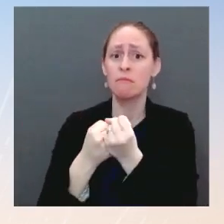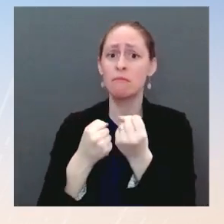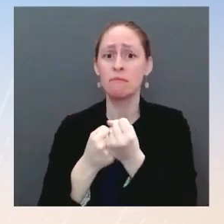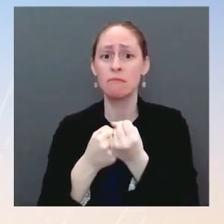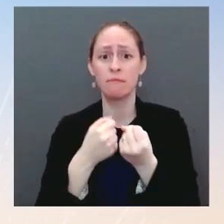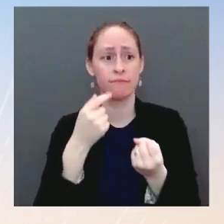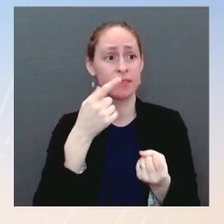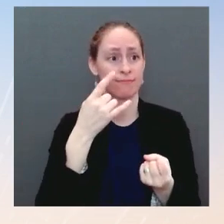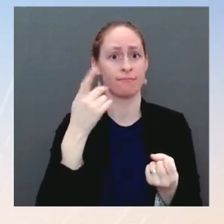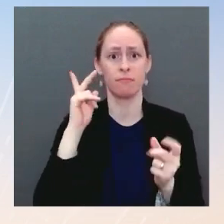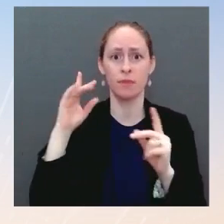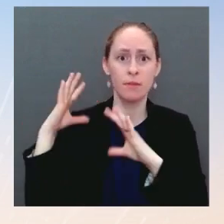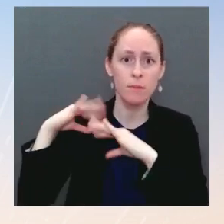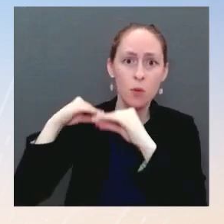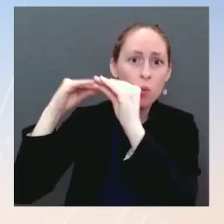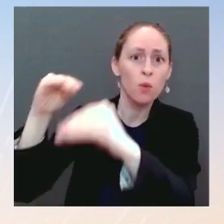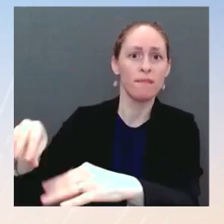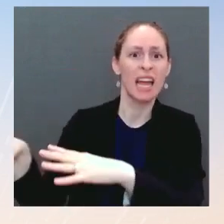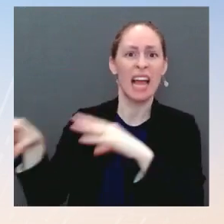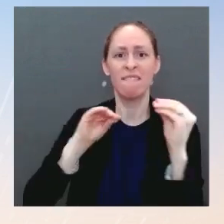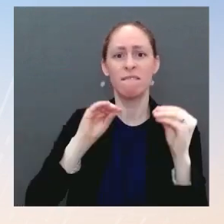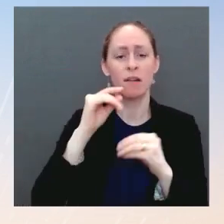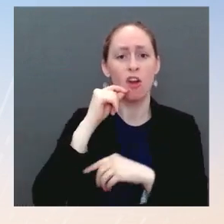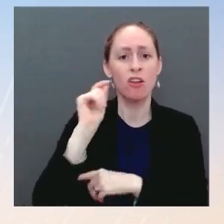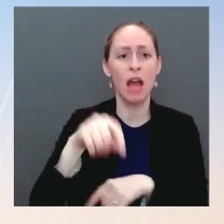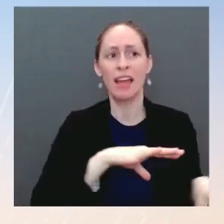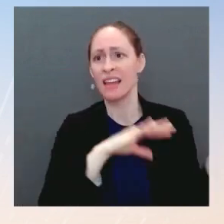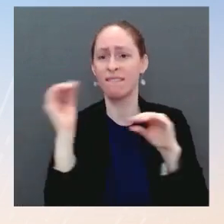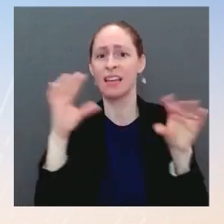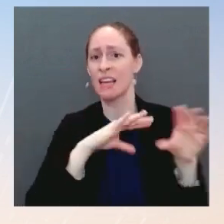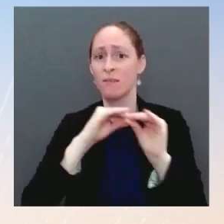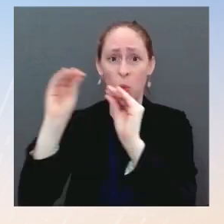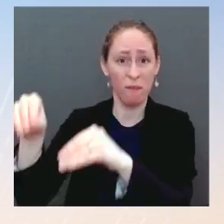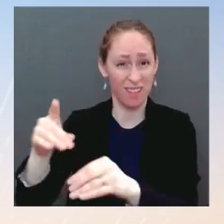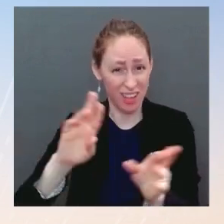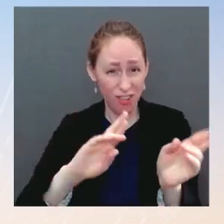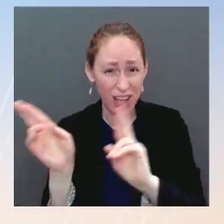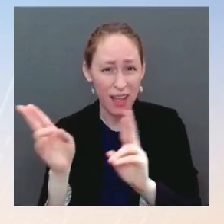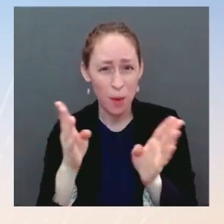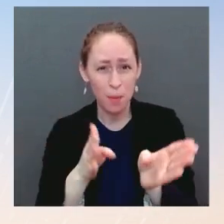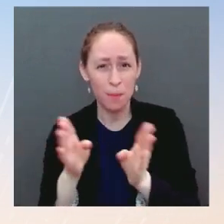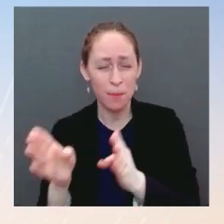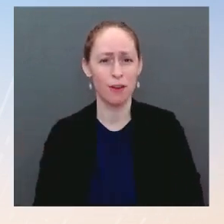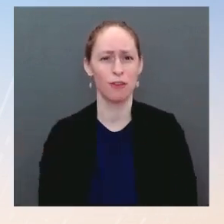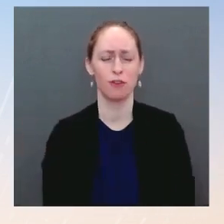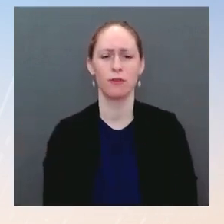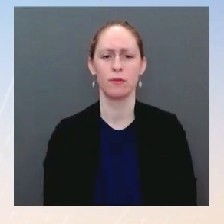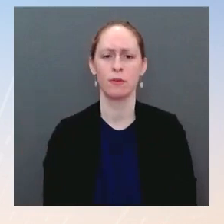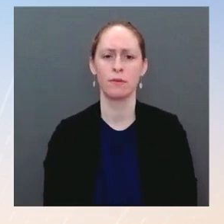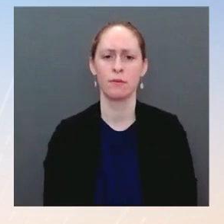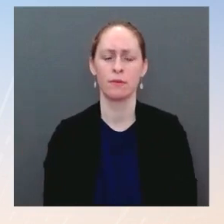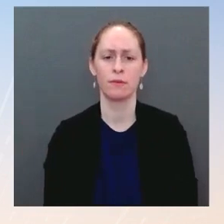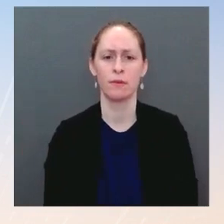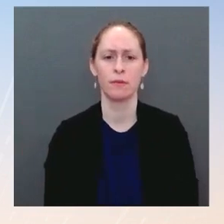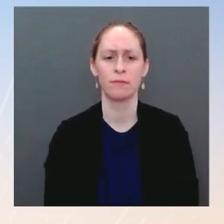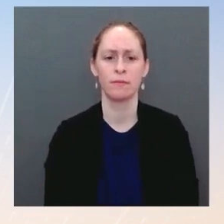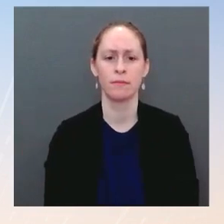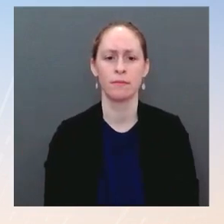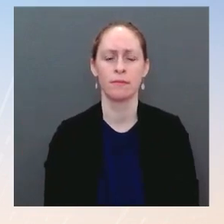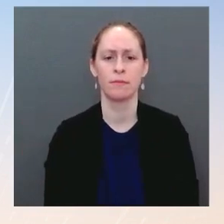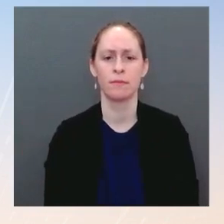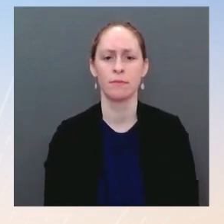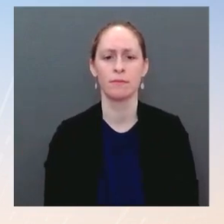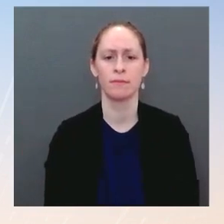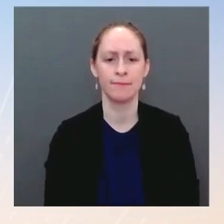began almost eight years ago, we have provided, there has been huge humanitarian challenges in Ukraine. Most of the